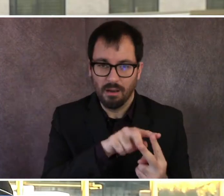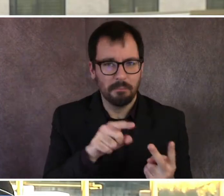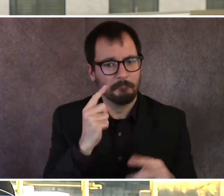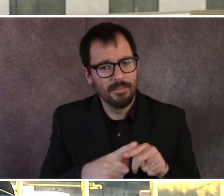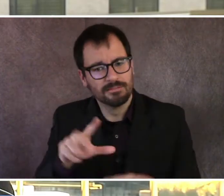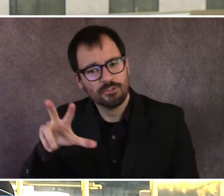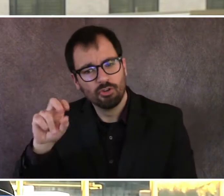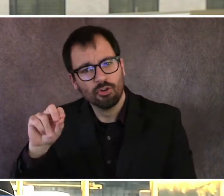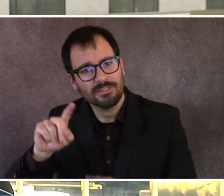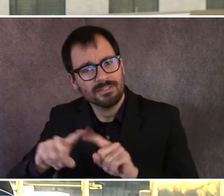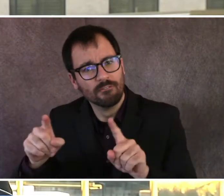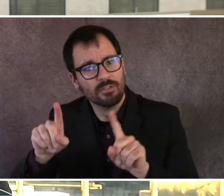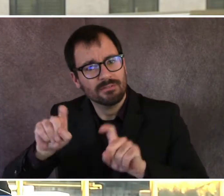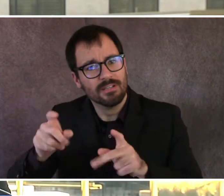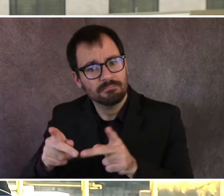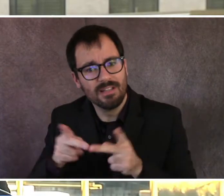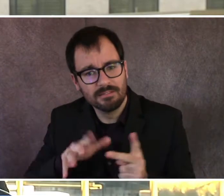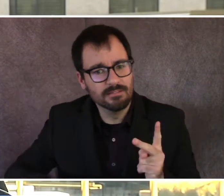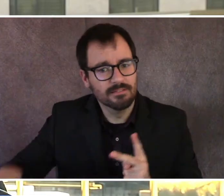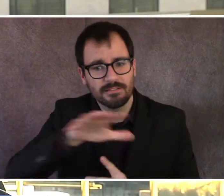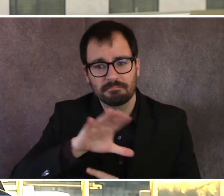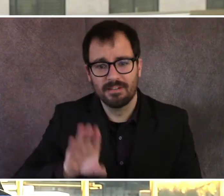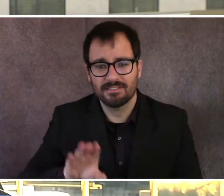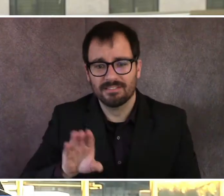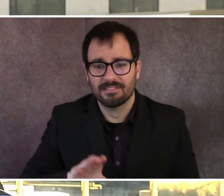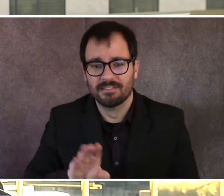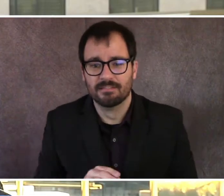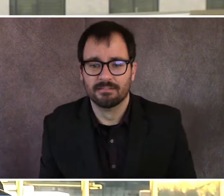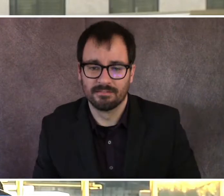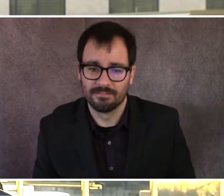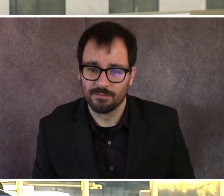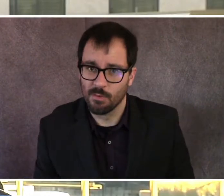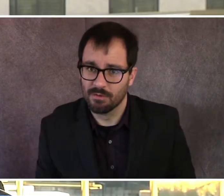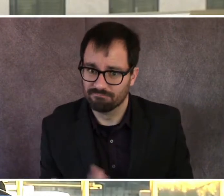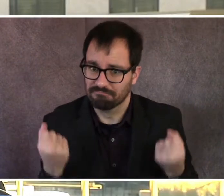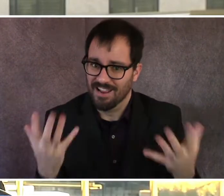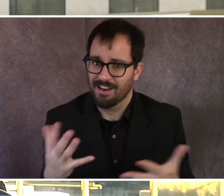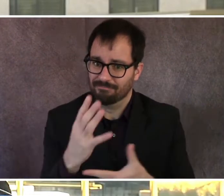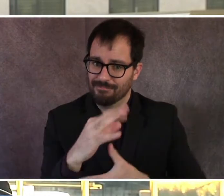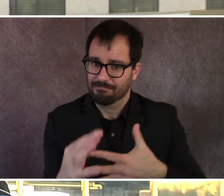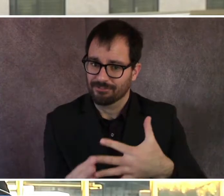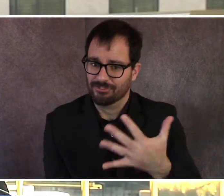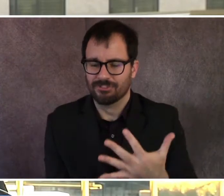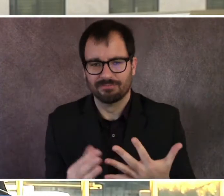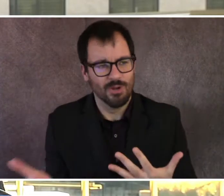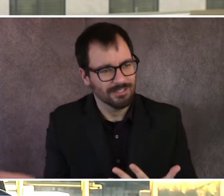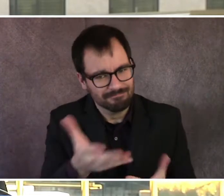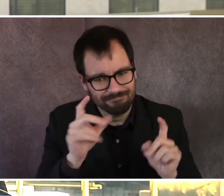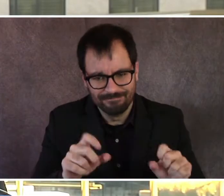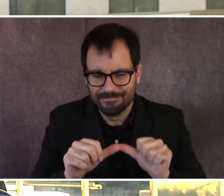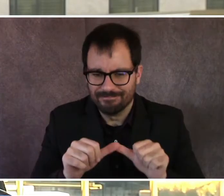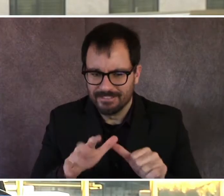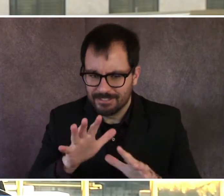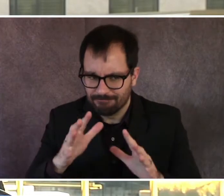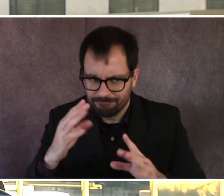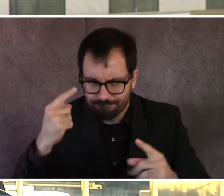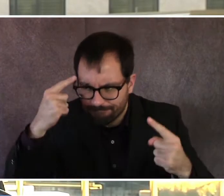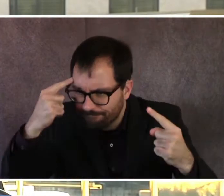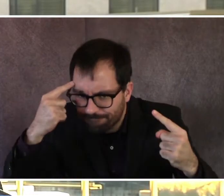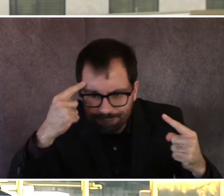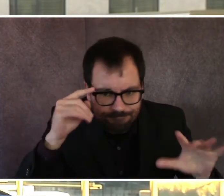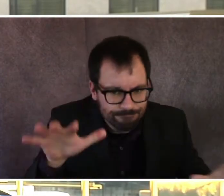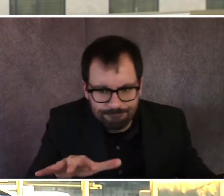sites. Please continue to be vigilant and be safe and help us stop the spread of COVID-19.